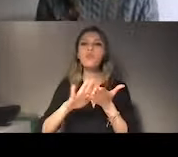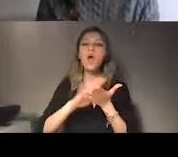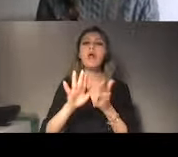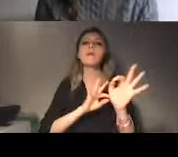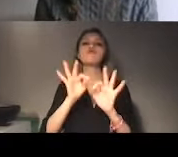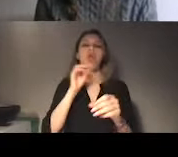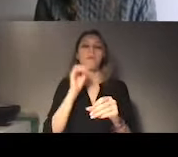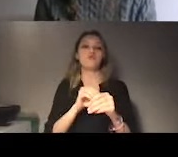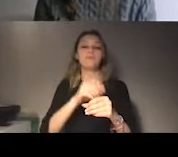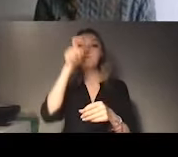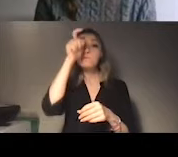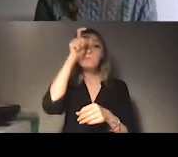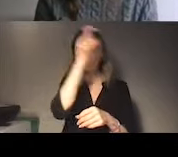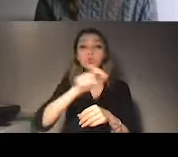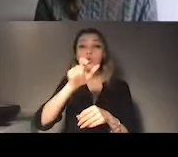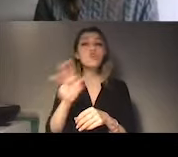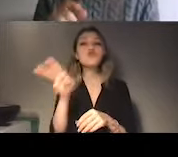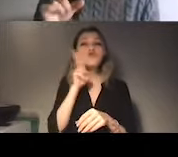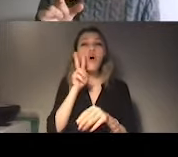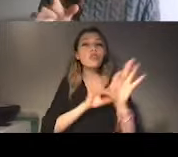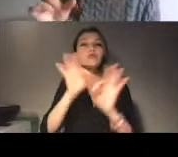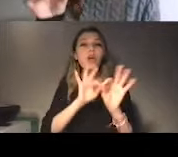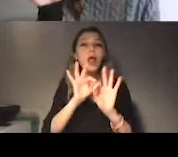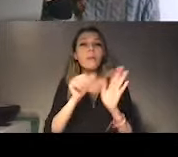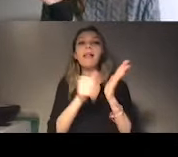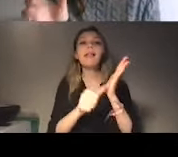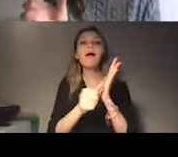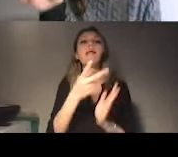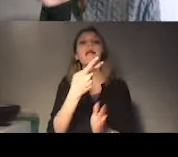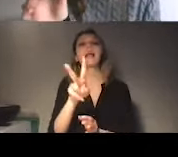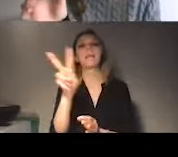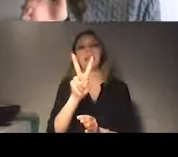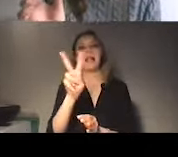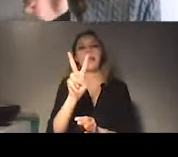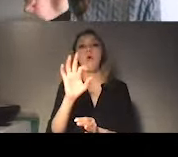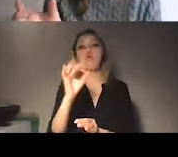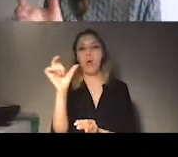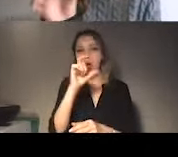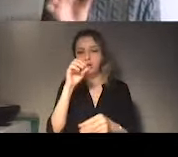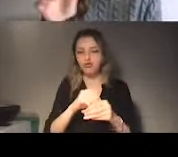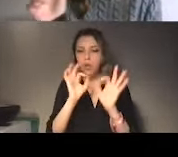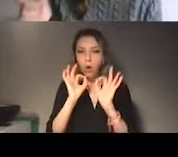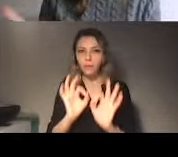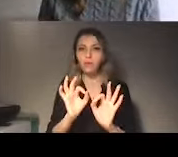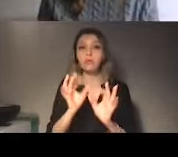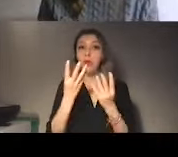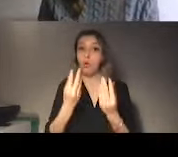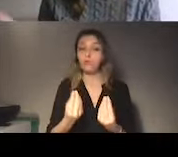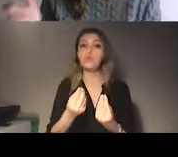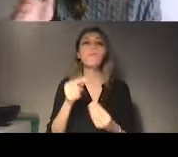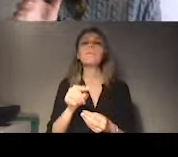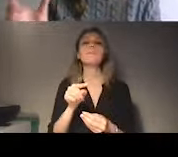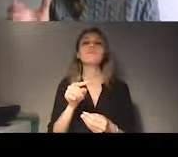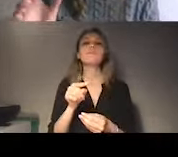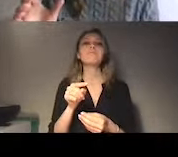2020. And let's say that the time that goes between one review and the